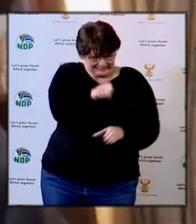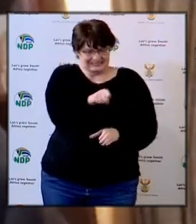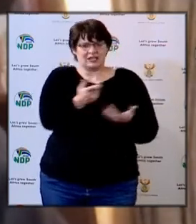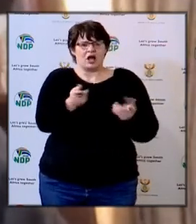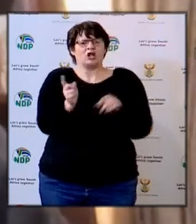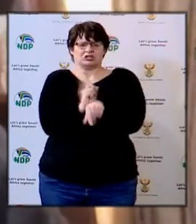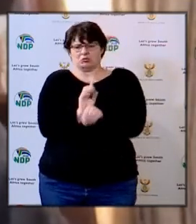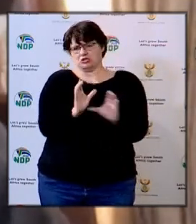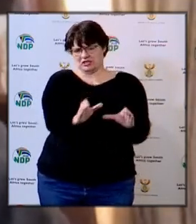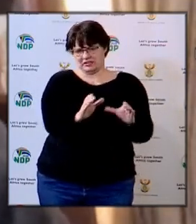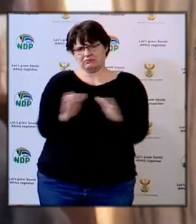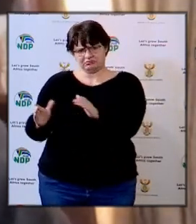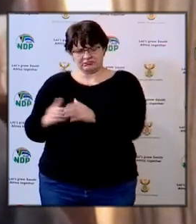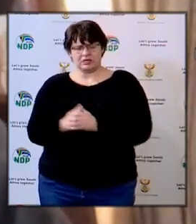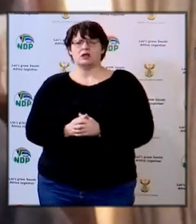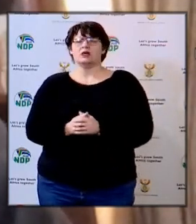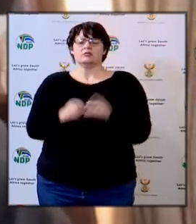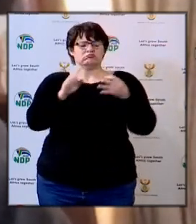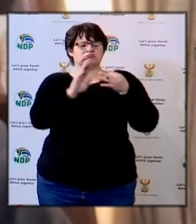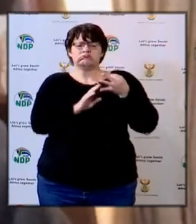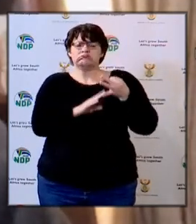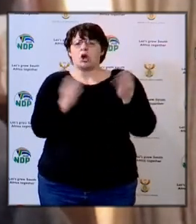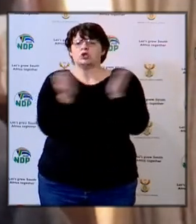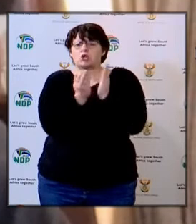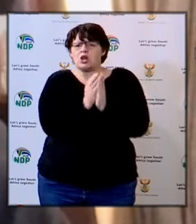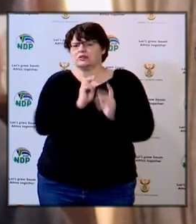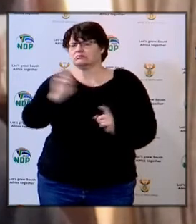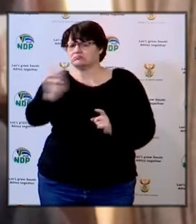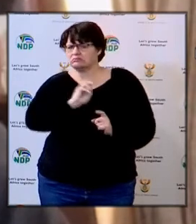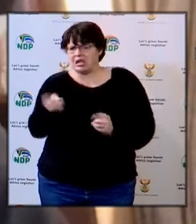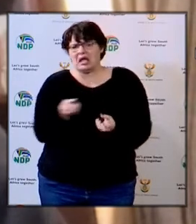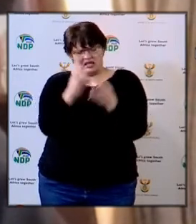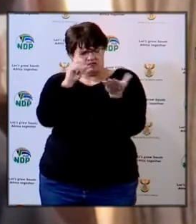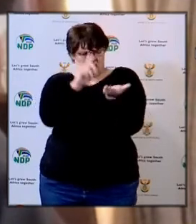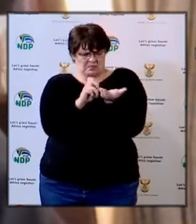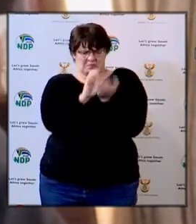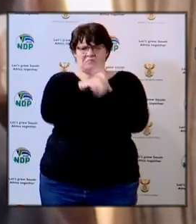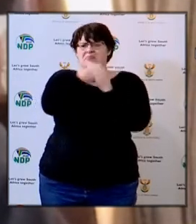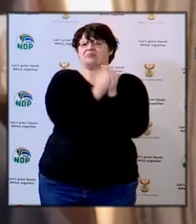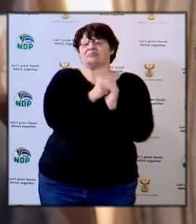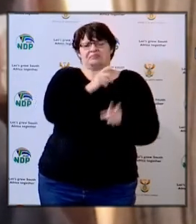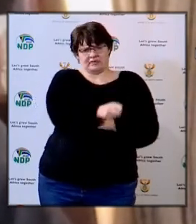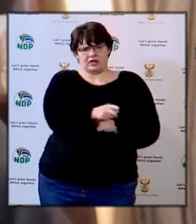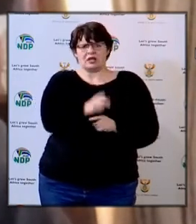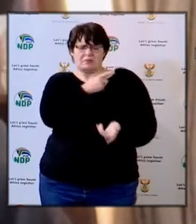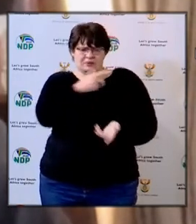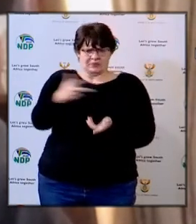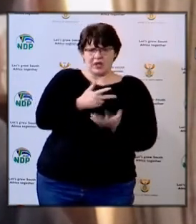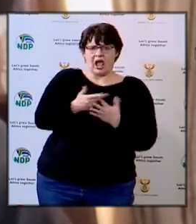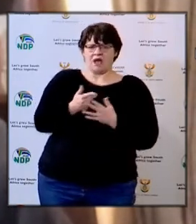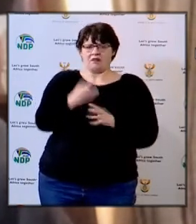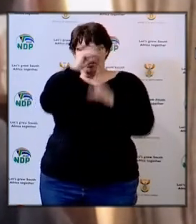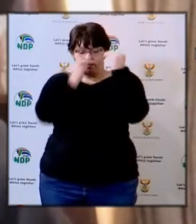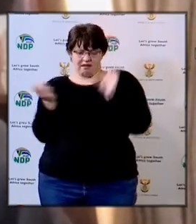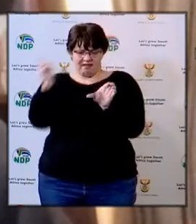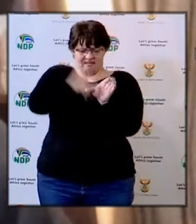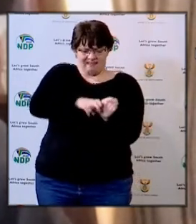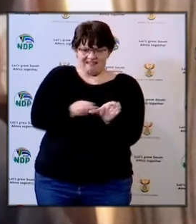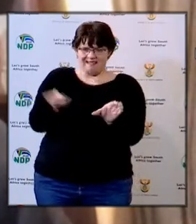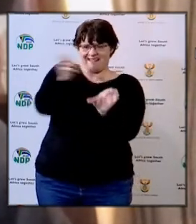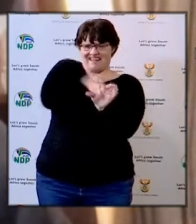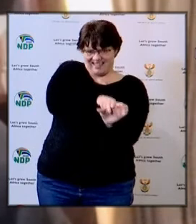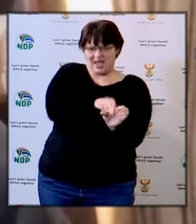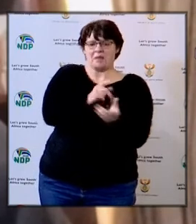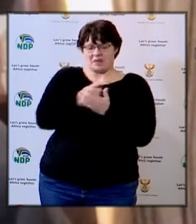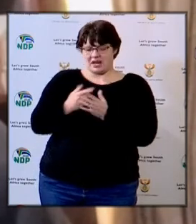Service Providers have been given disinfectants and sanitizers just to make sure that as the learners come in